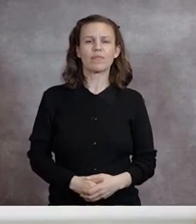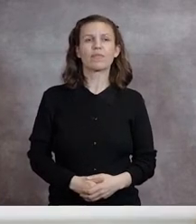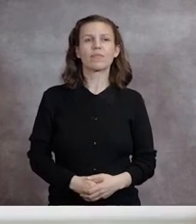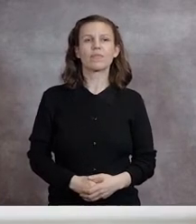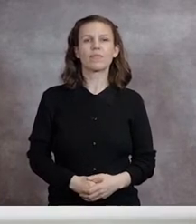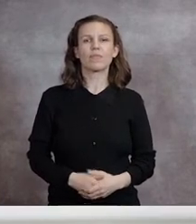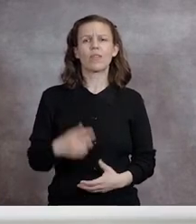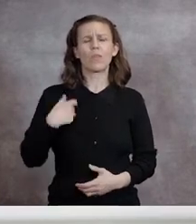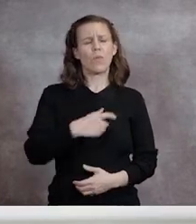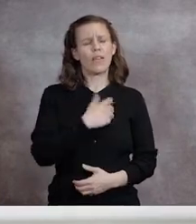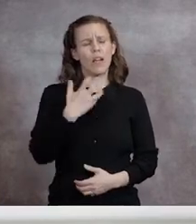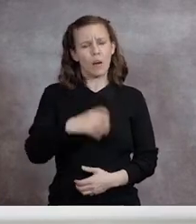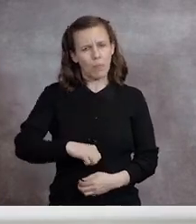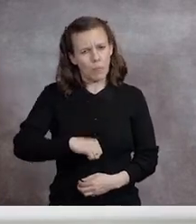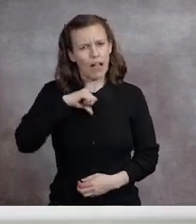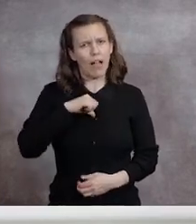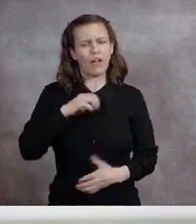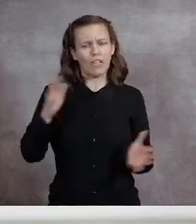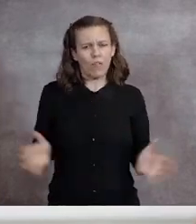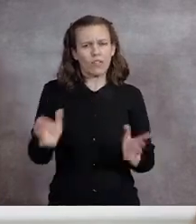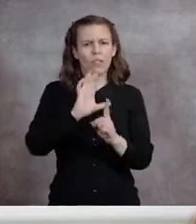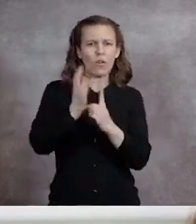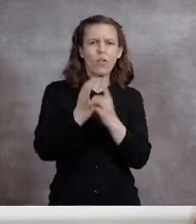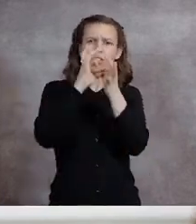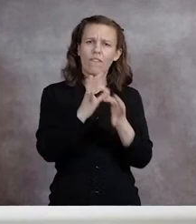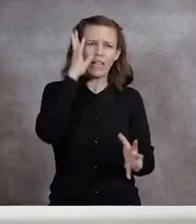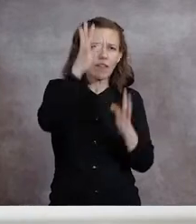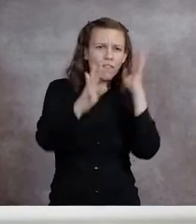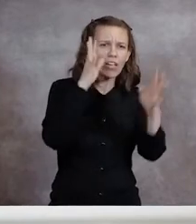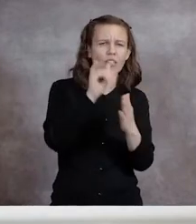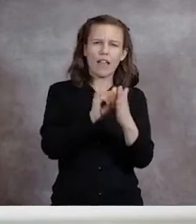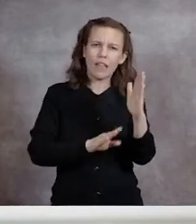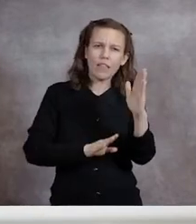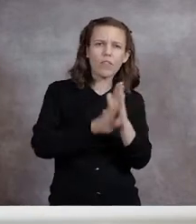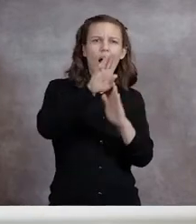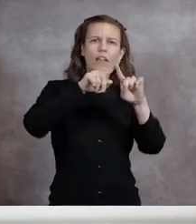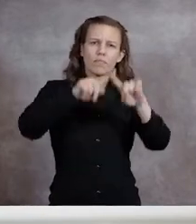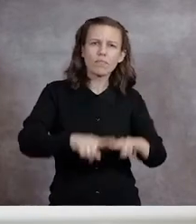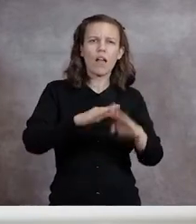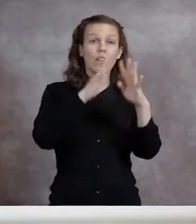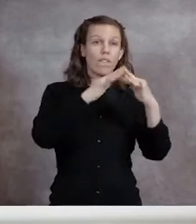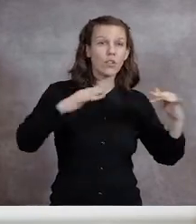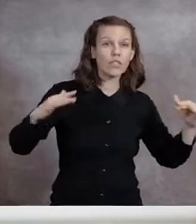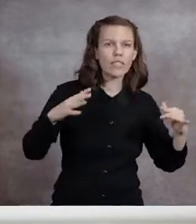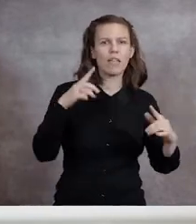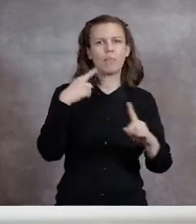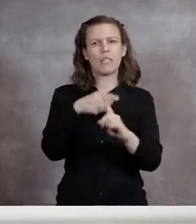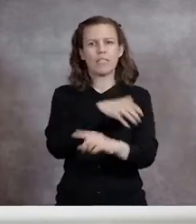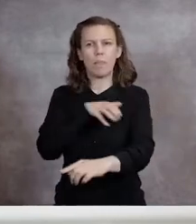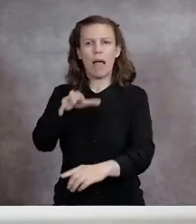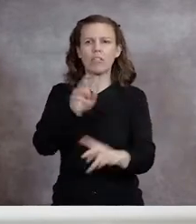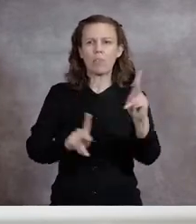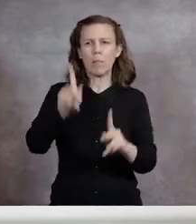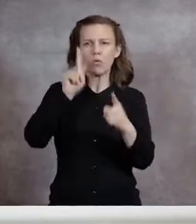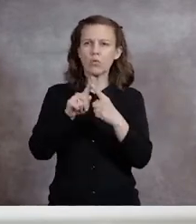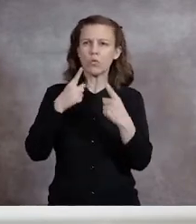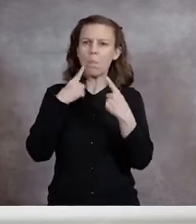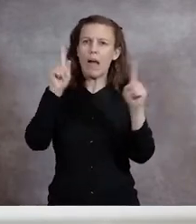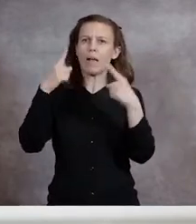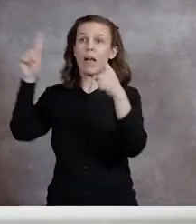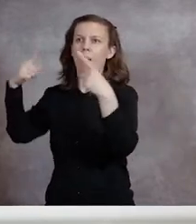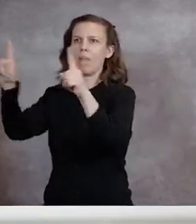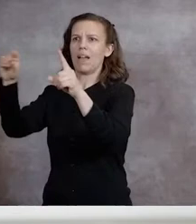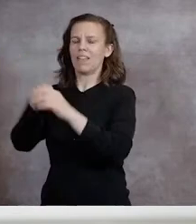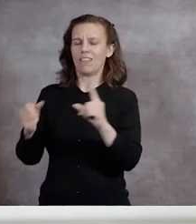We take significant pride in cultivating a culture of innovation that thrives on diversity and empowers breakthroughs in some